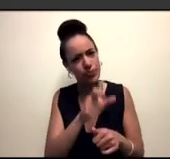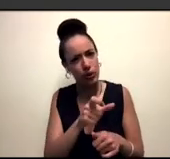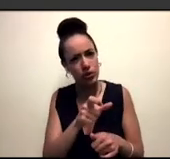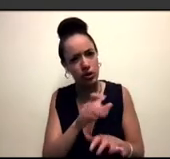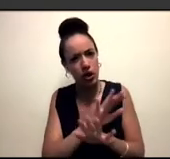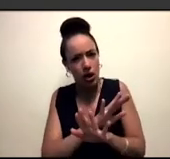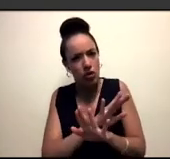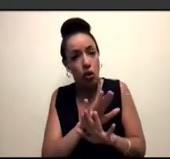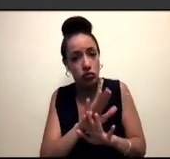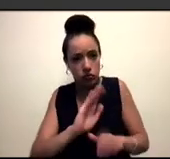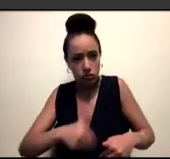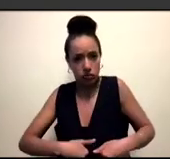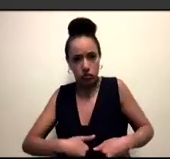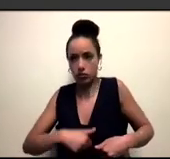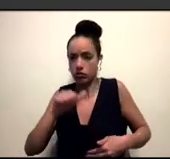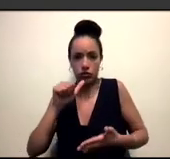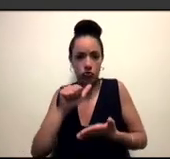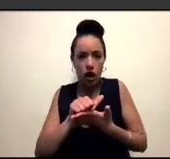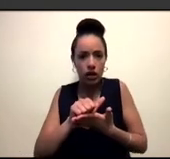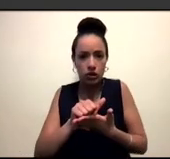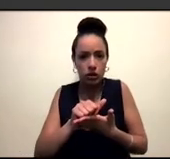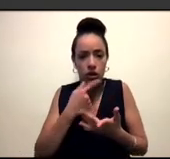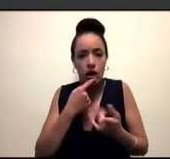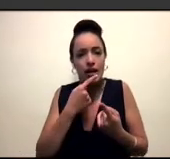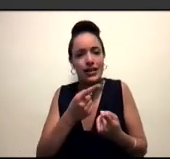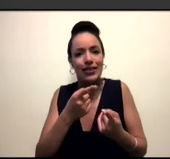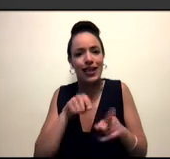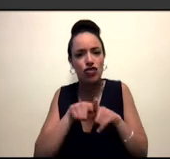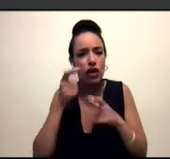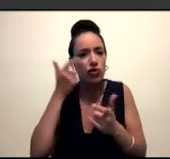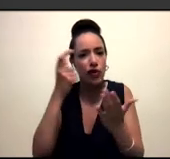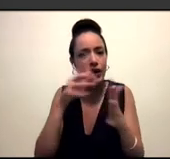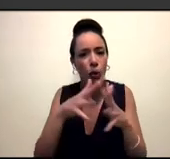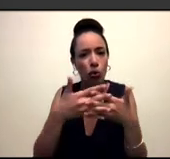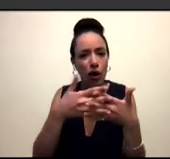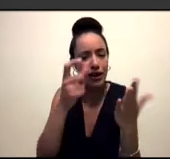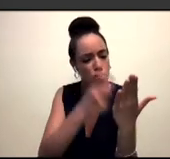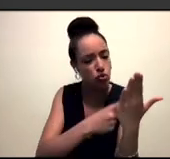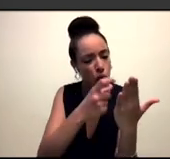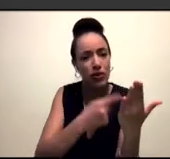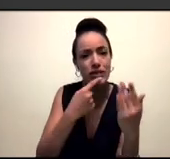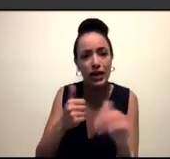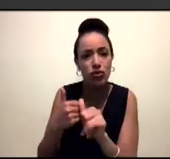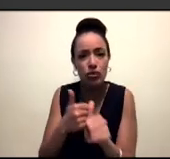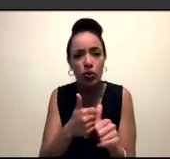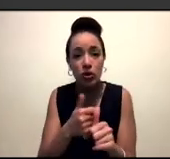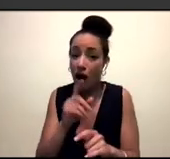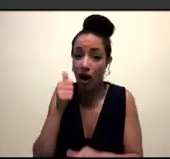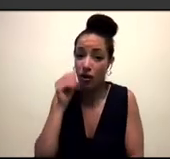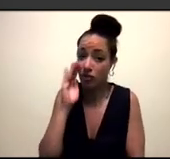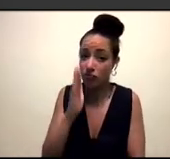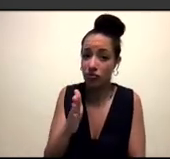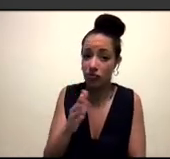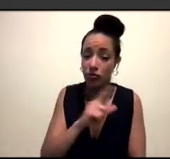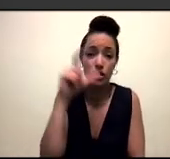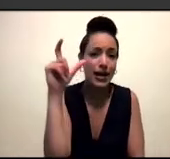right thing to do, not because there's a surah telling you to do it. And I think that's harsh words, but it's necessary because Islam doesn't begin and end